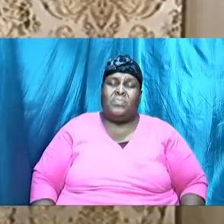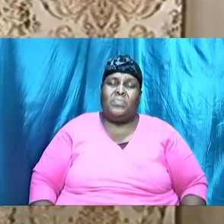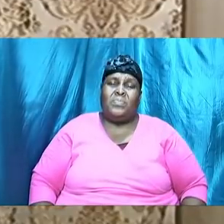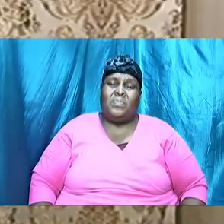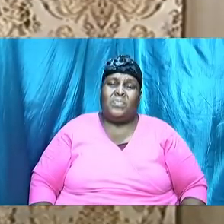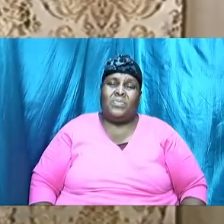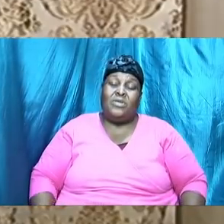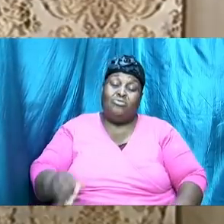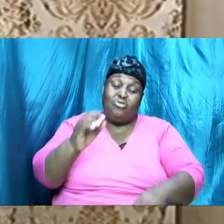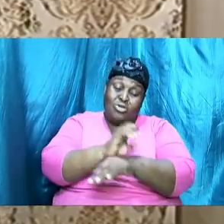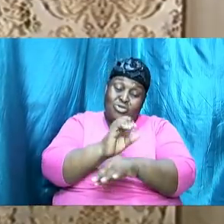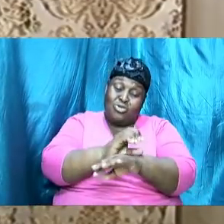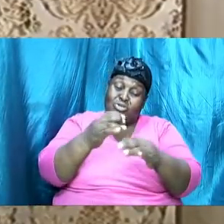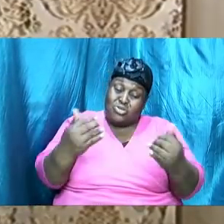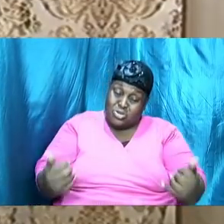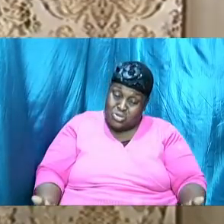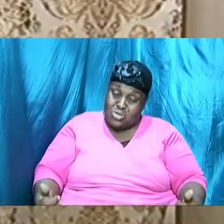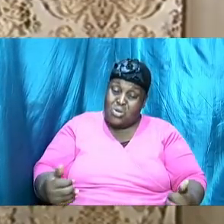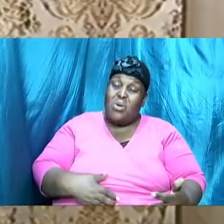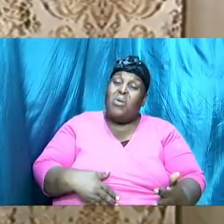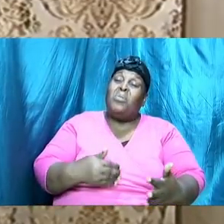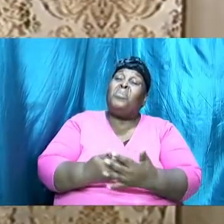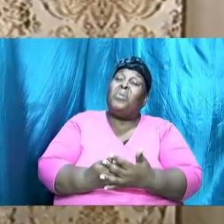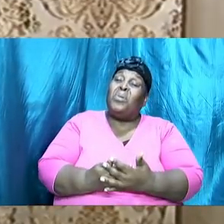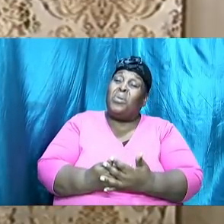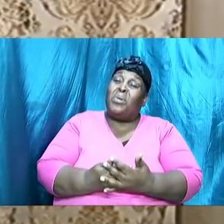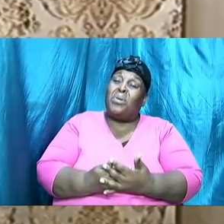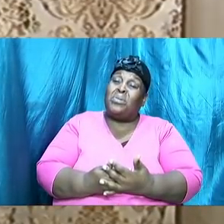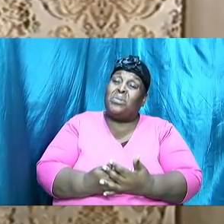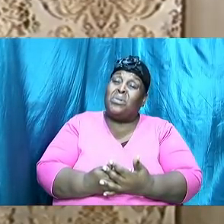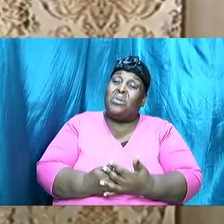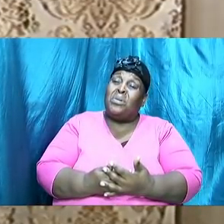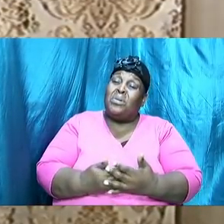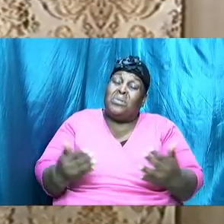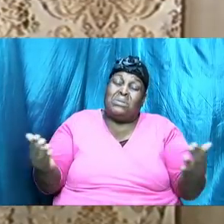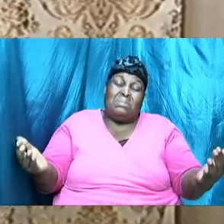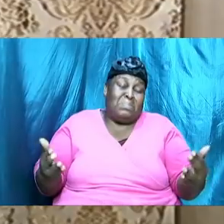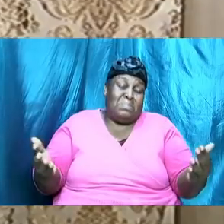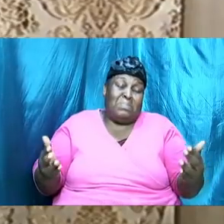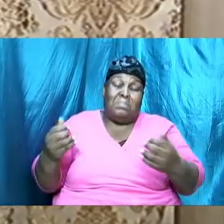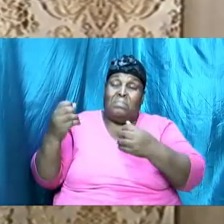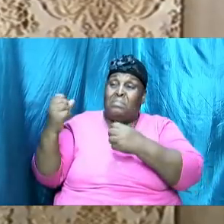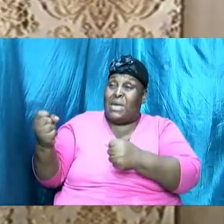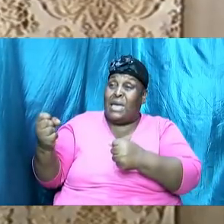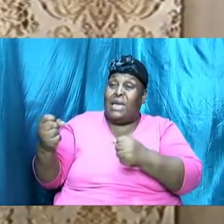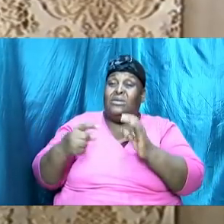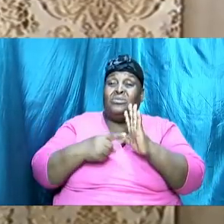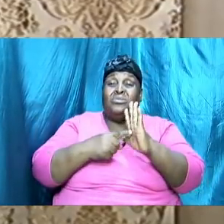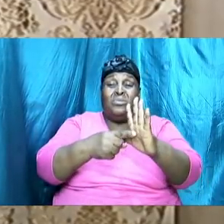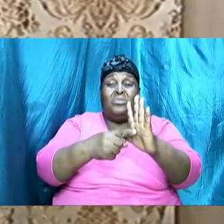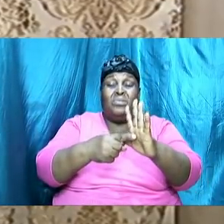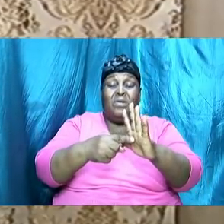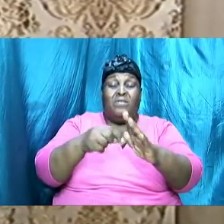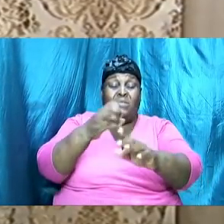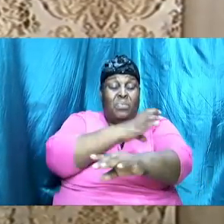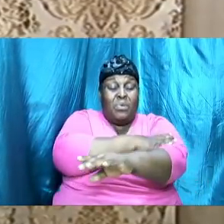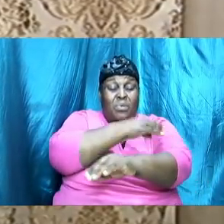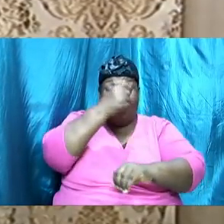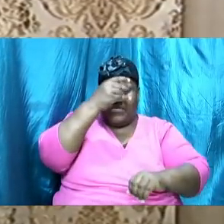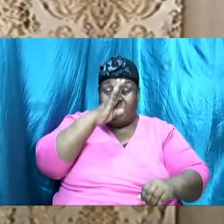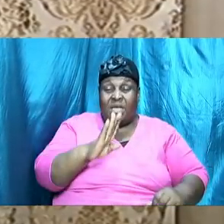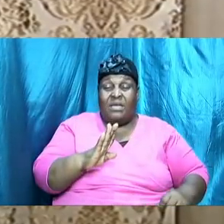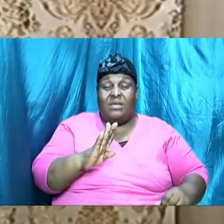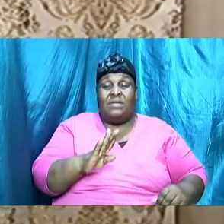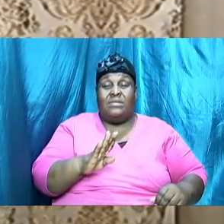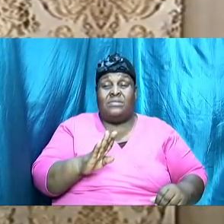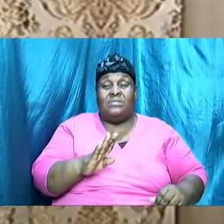born and what a birth what a mighty display of the power of God and men